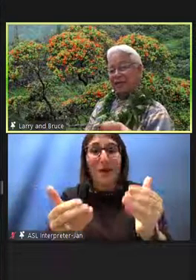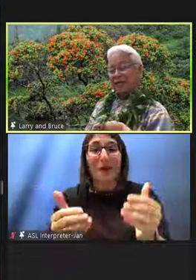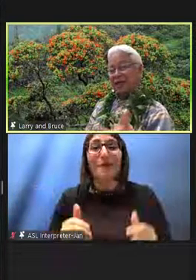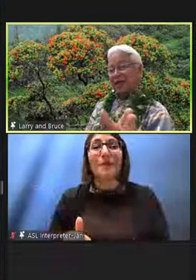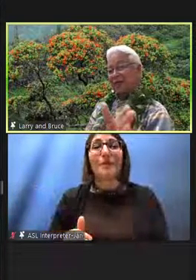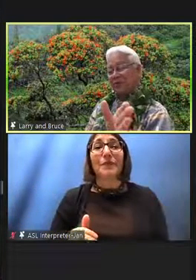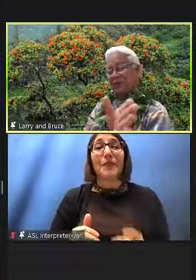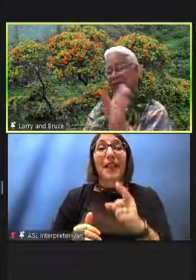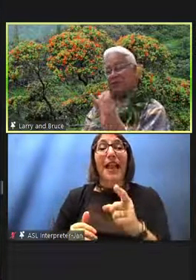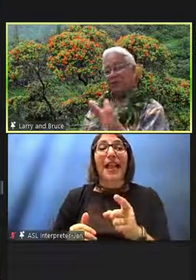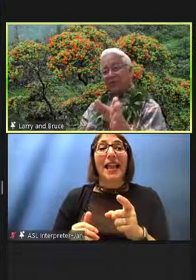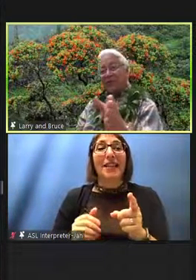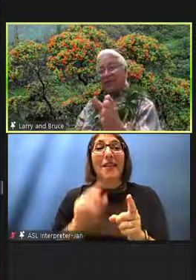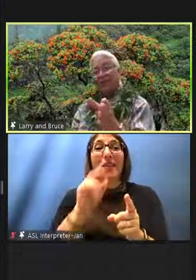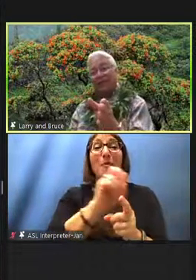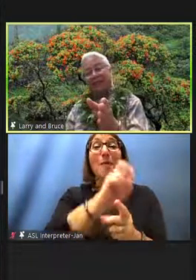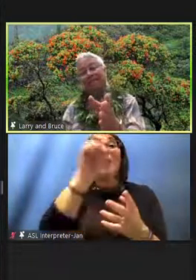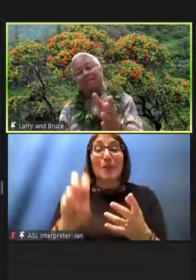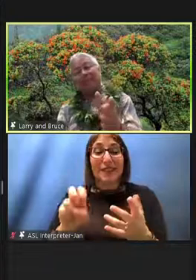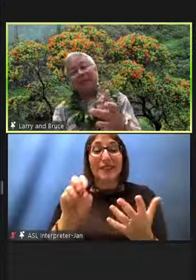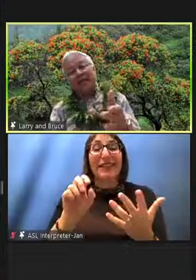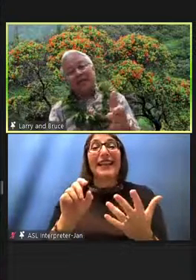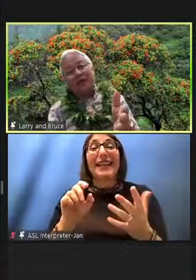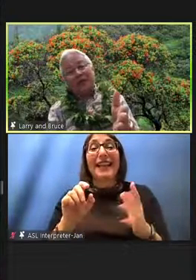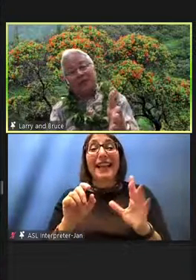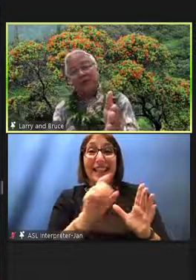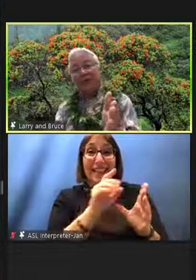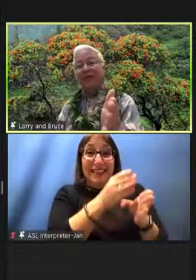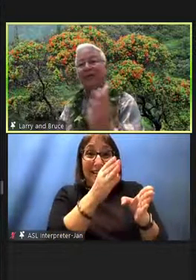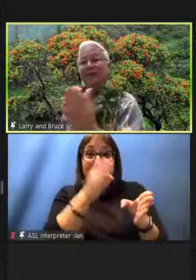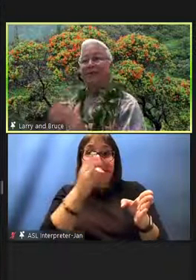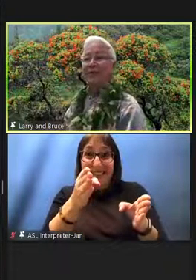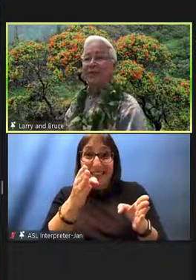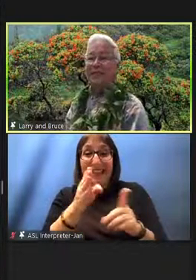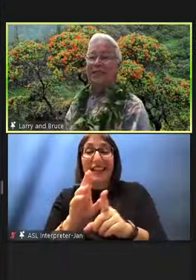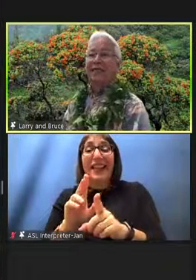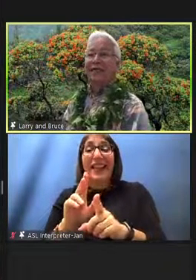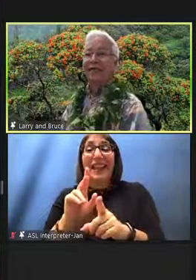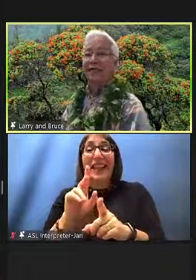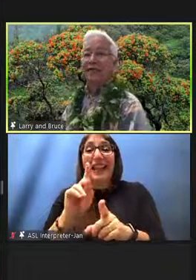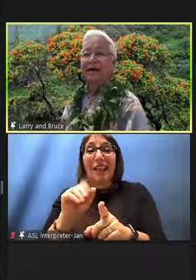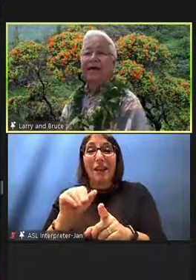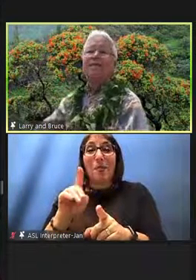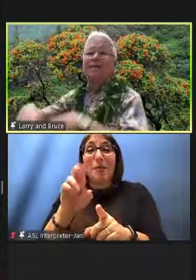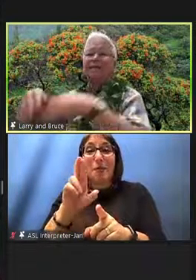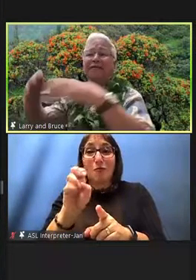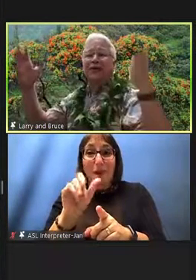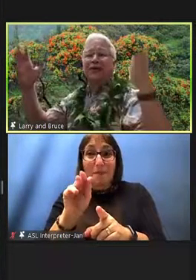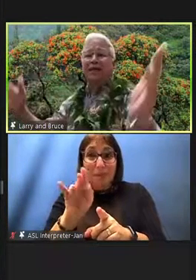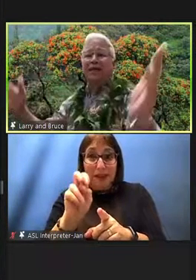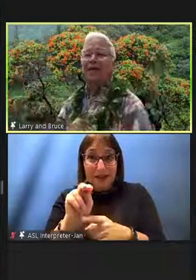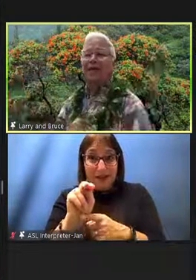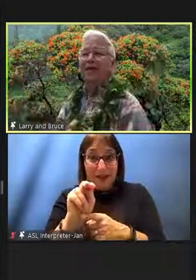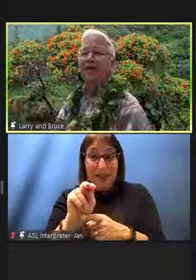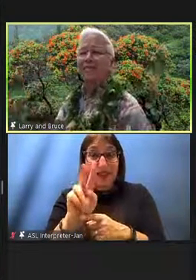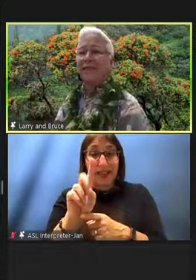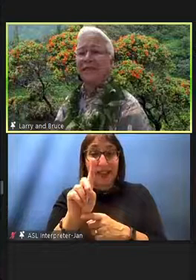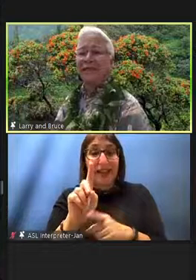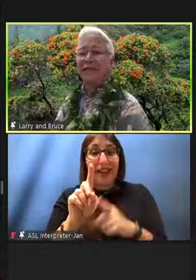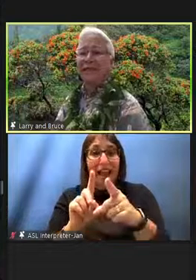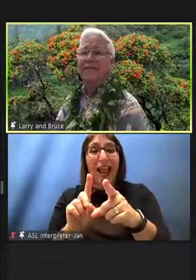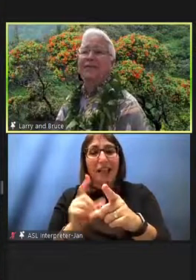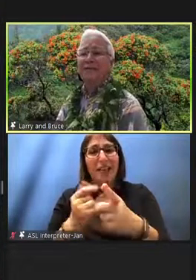skipped over is Kiope Raymond, who is of Kama'aina